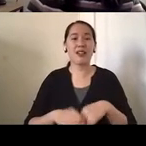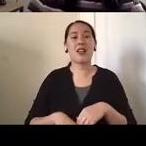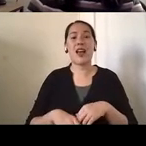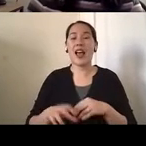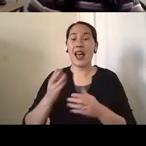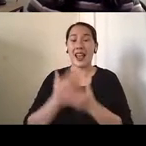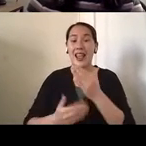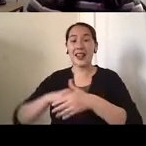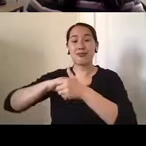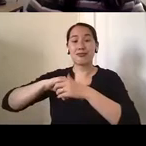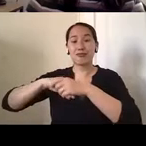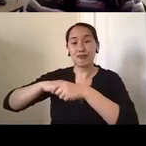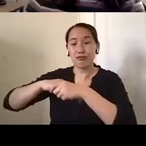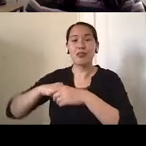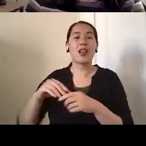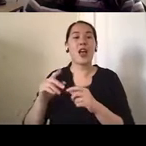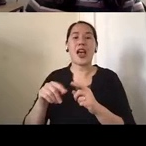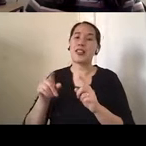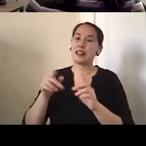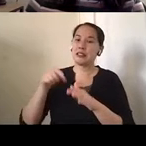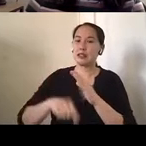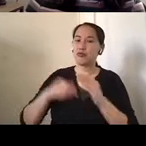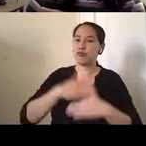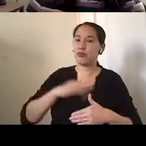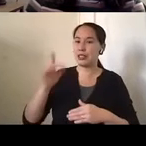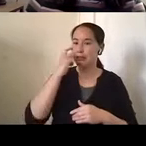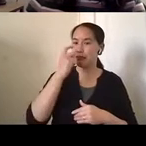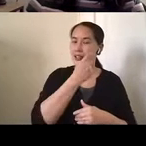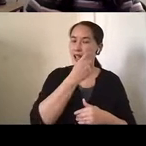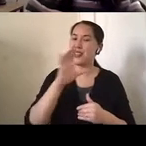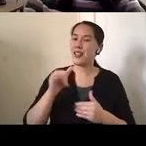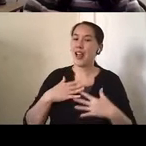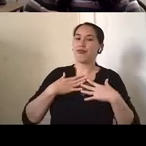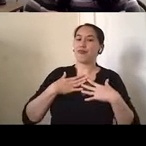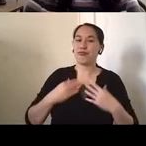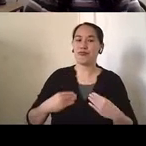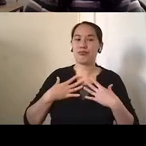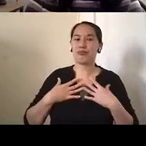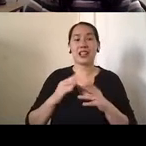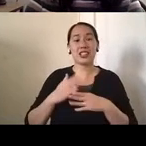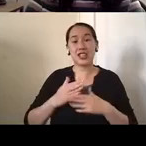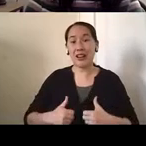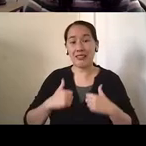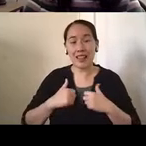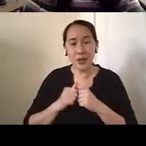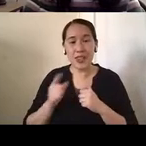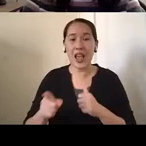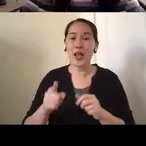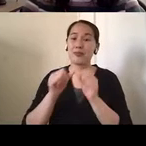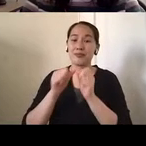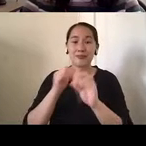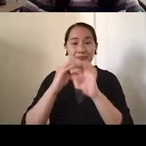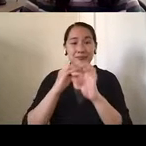assuredly, a deep appreciation in his eyes. Share life with them and keep communication and laughter daily mission.